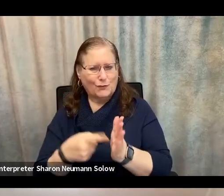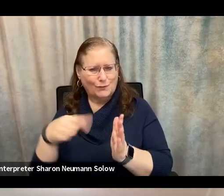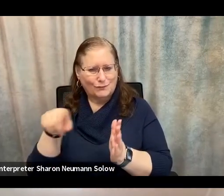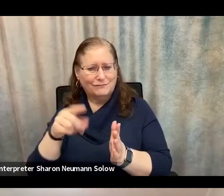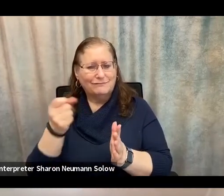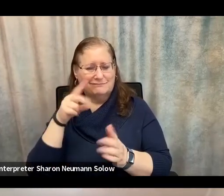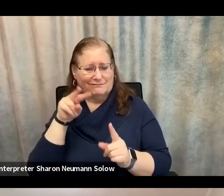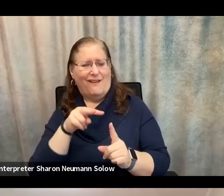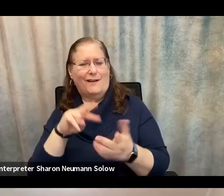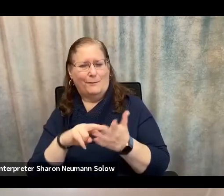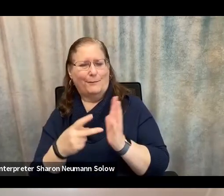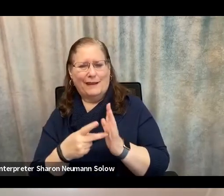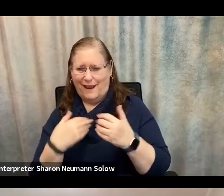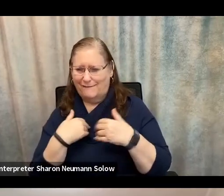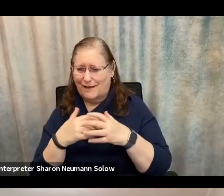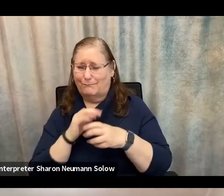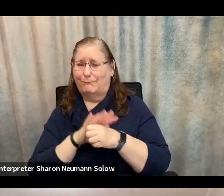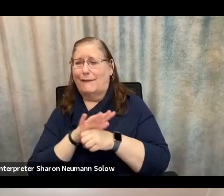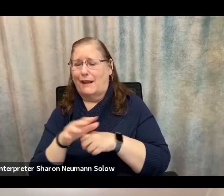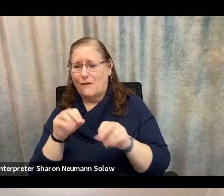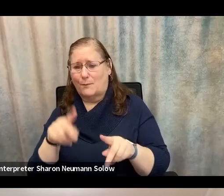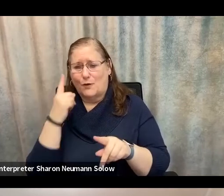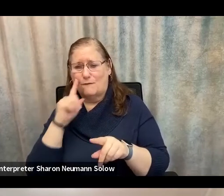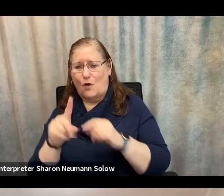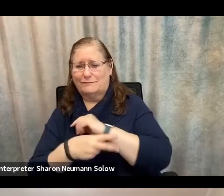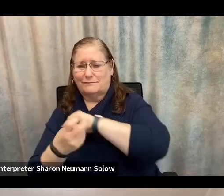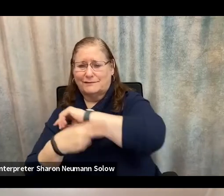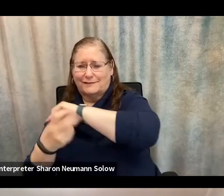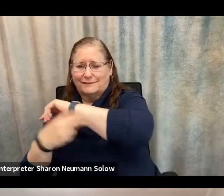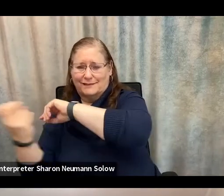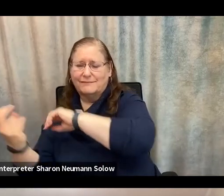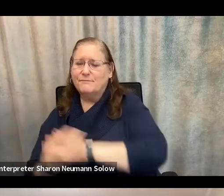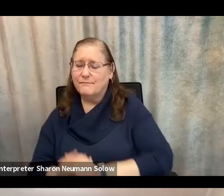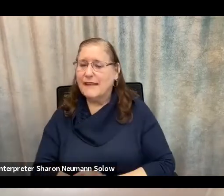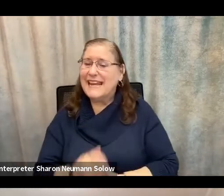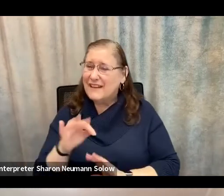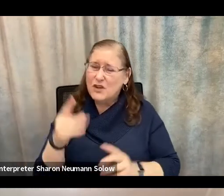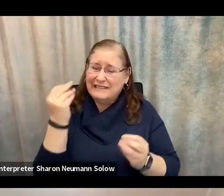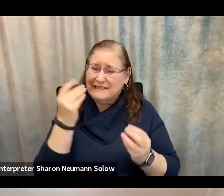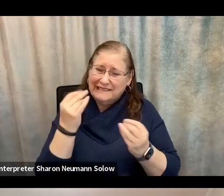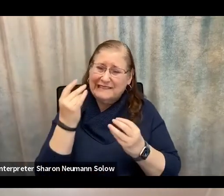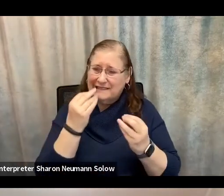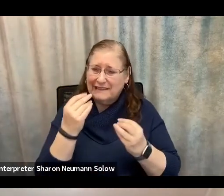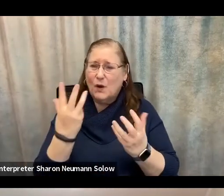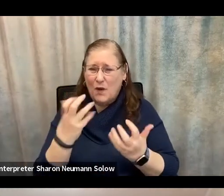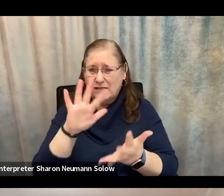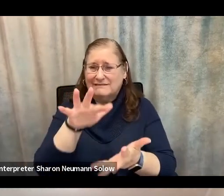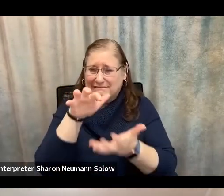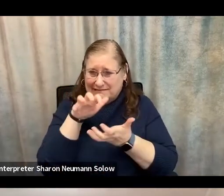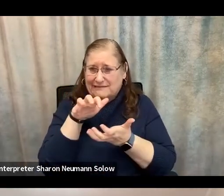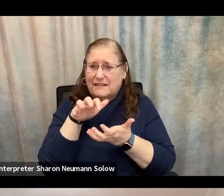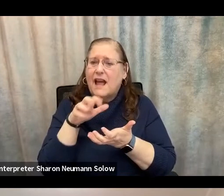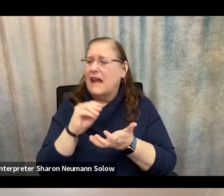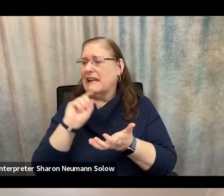nefarious actions in there. If you're moving towards factoring, make sure you understand the terms.